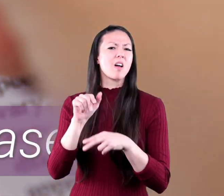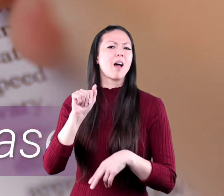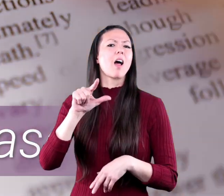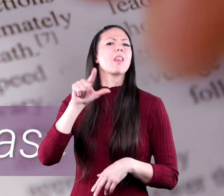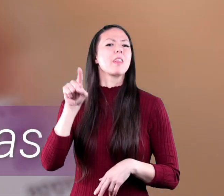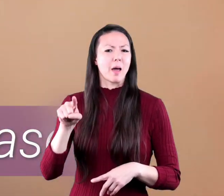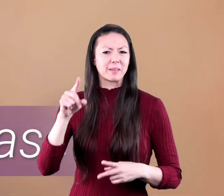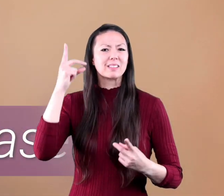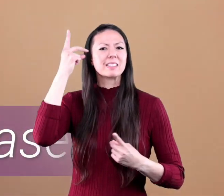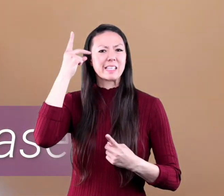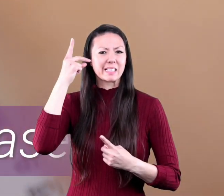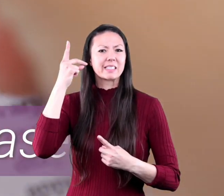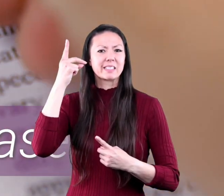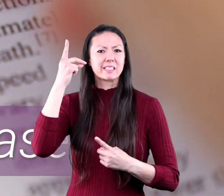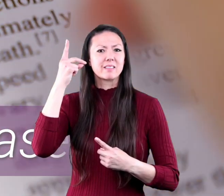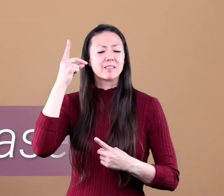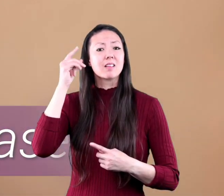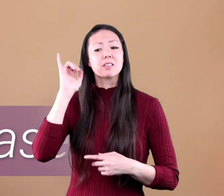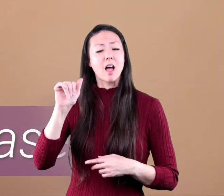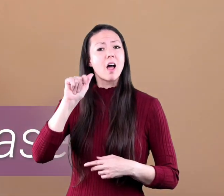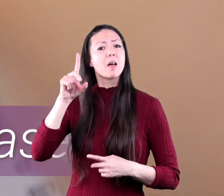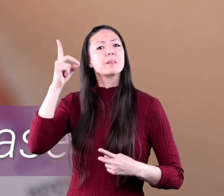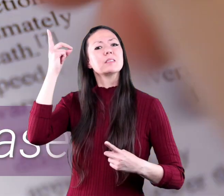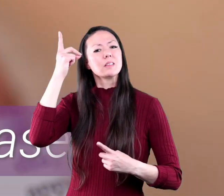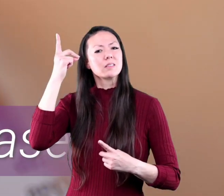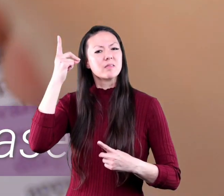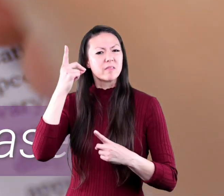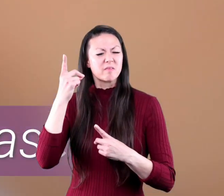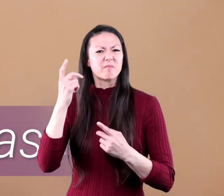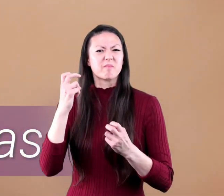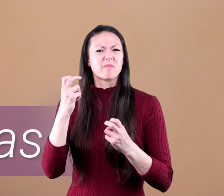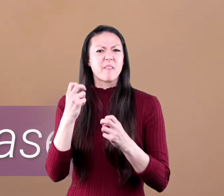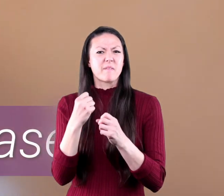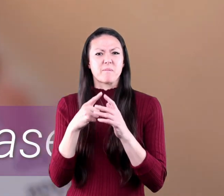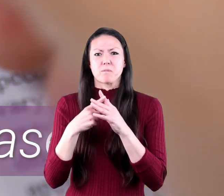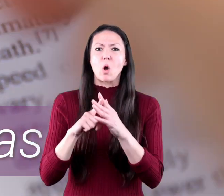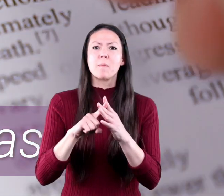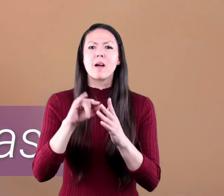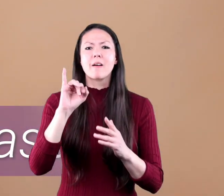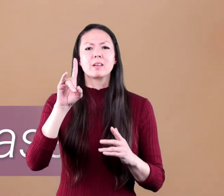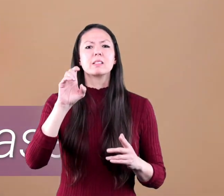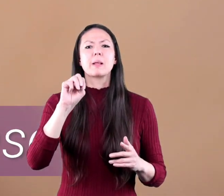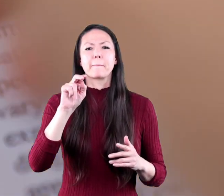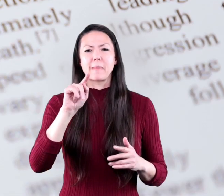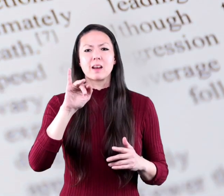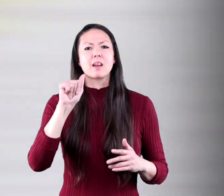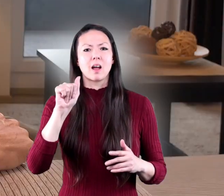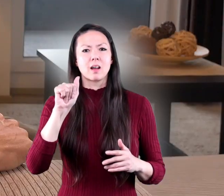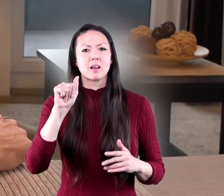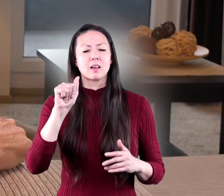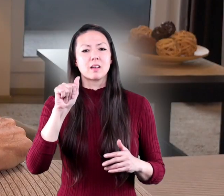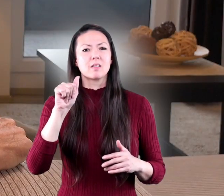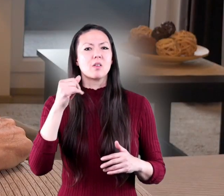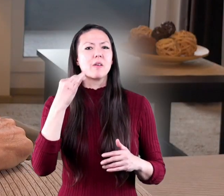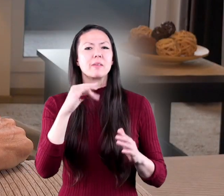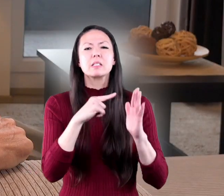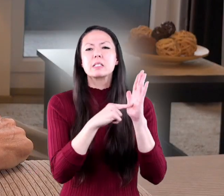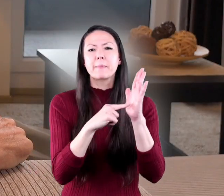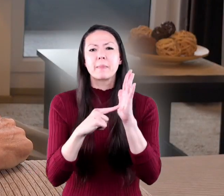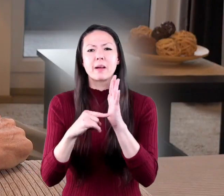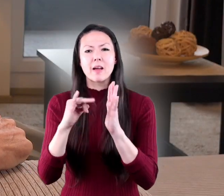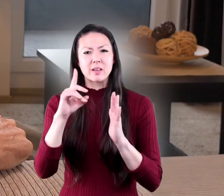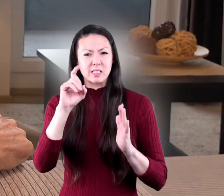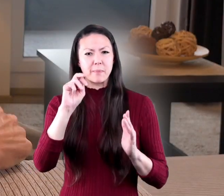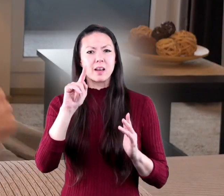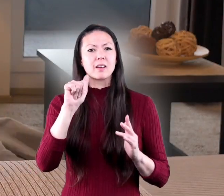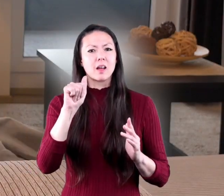Alzheimer's disease Alzheimer's disease is a form of dementia some of the symptoms of